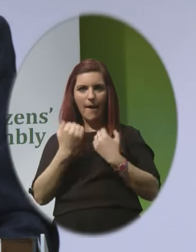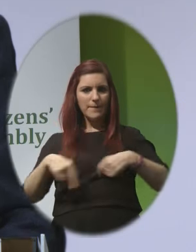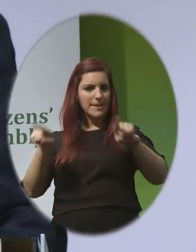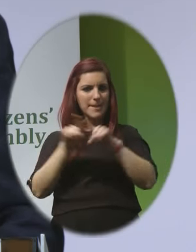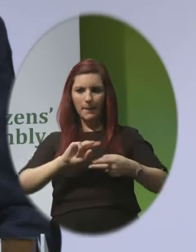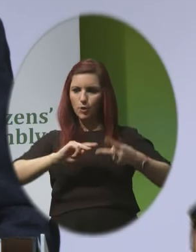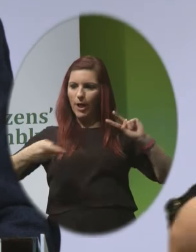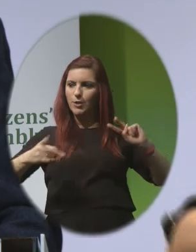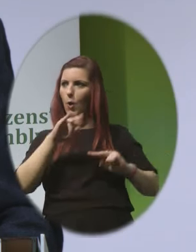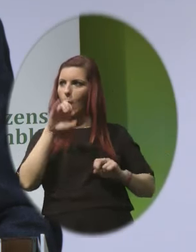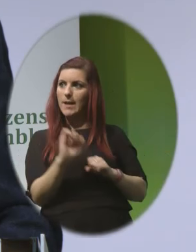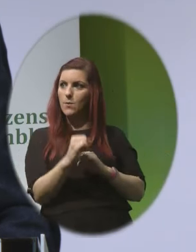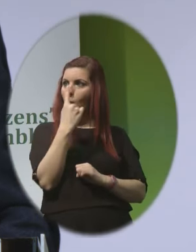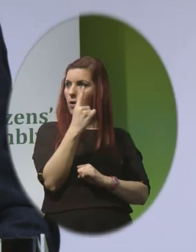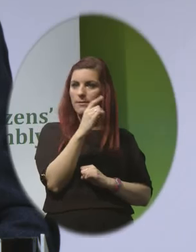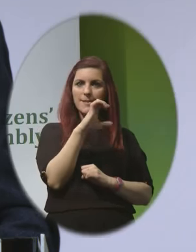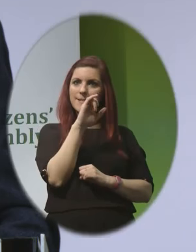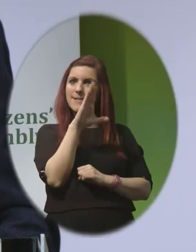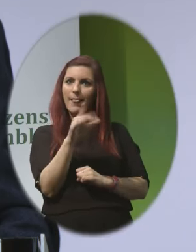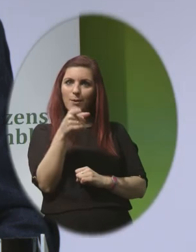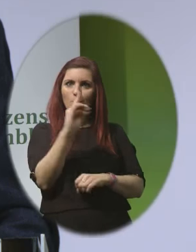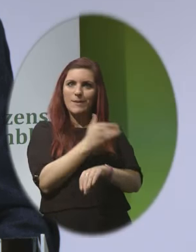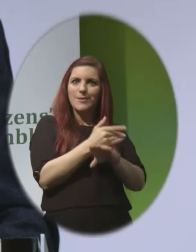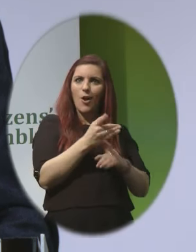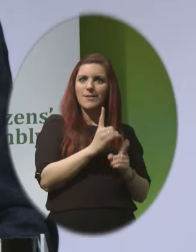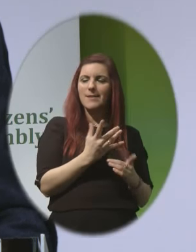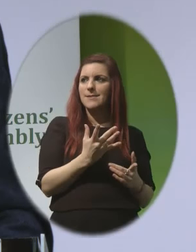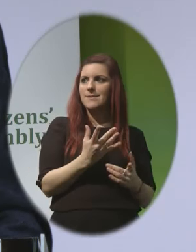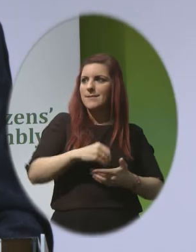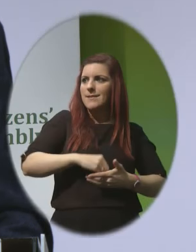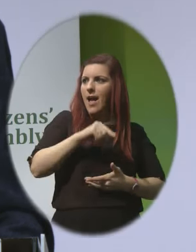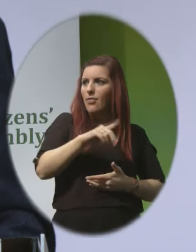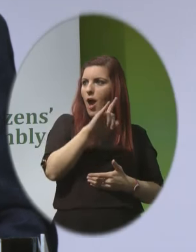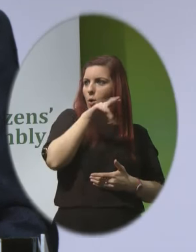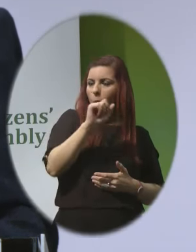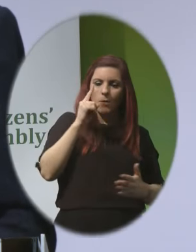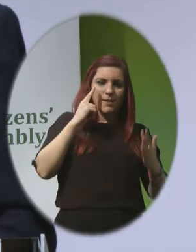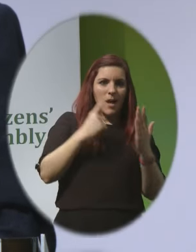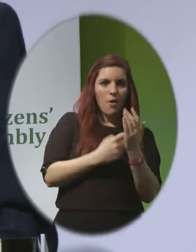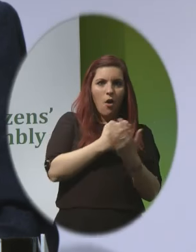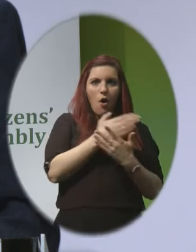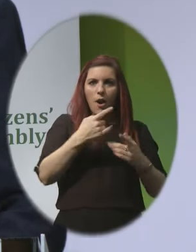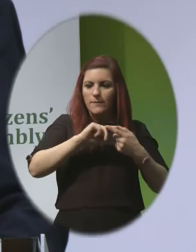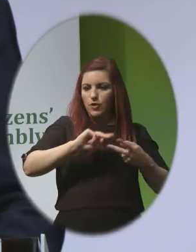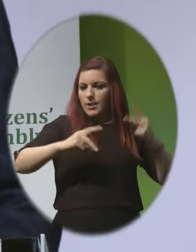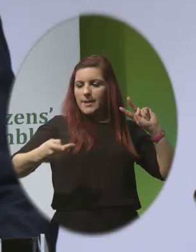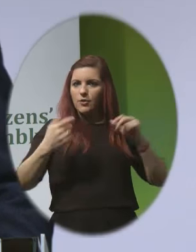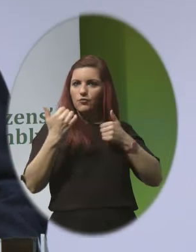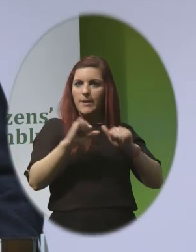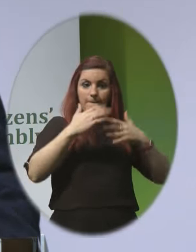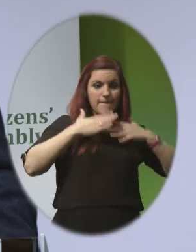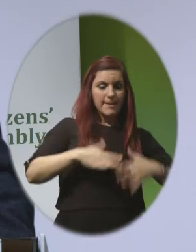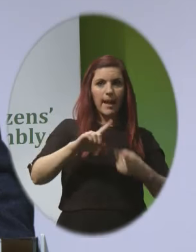code as the single-celled zygote that you once were And that code determined all the genetic traits physical and mental